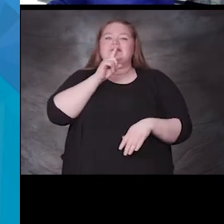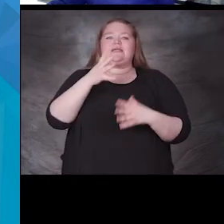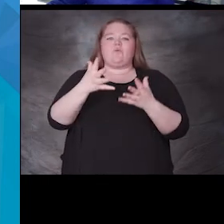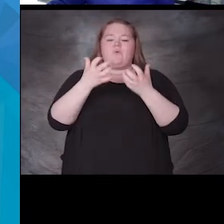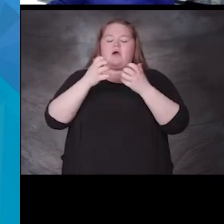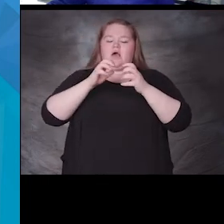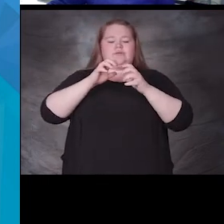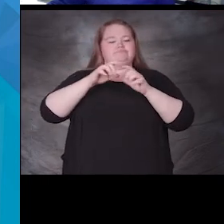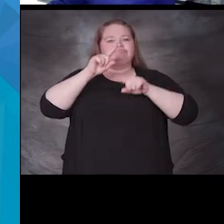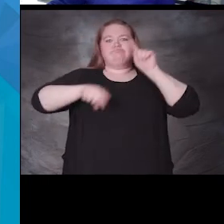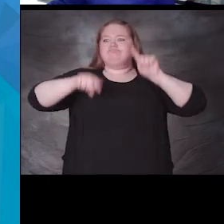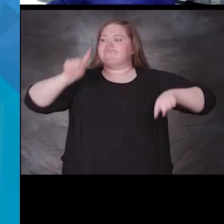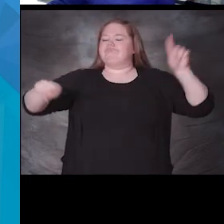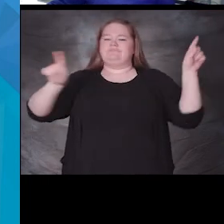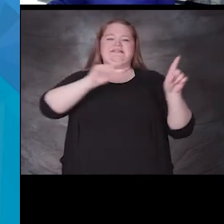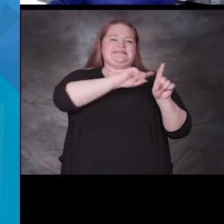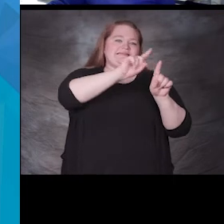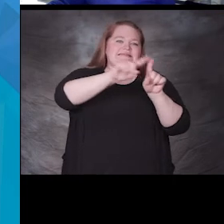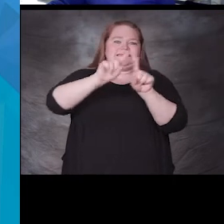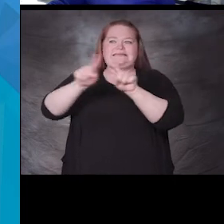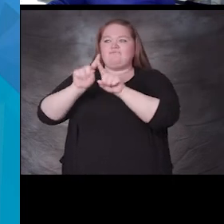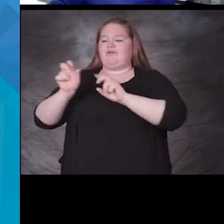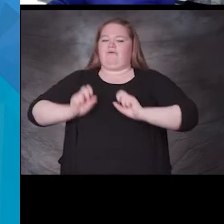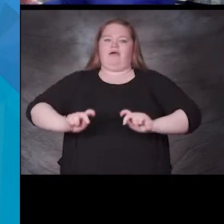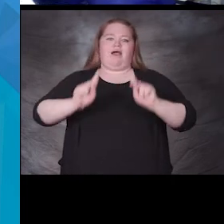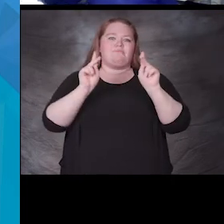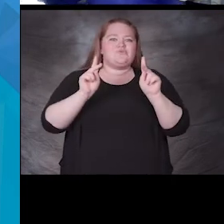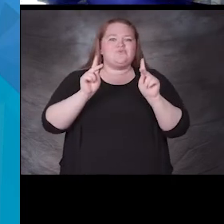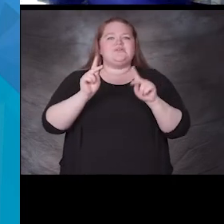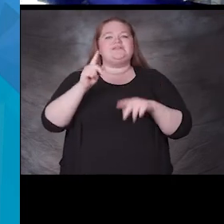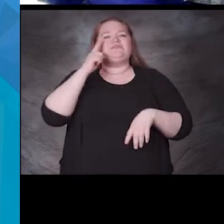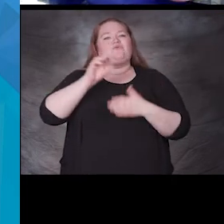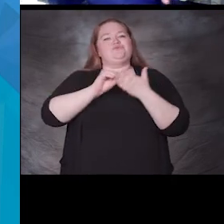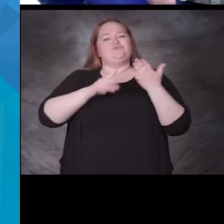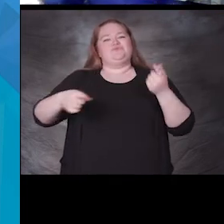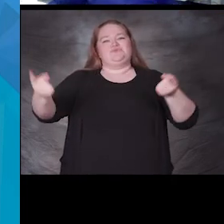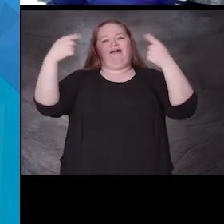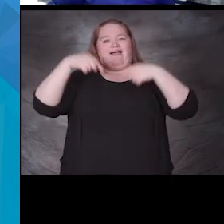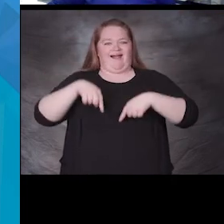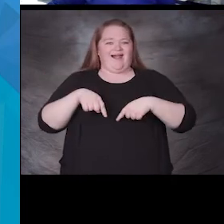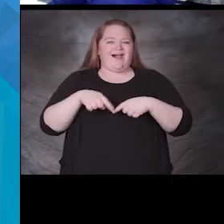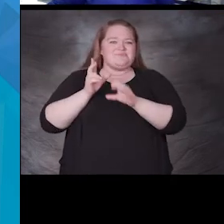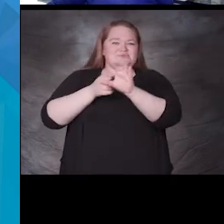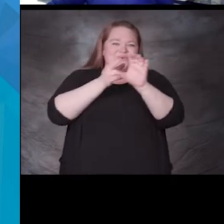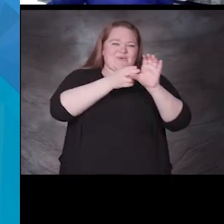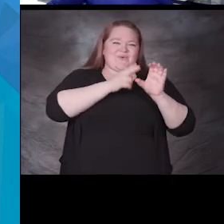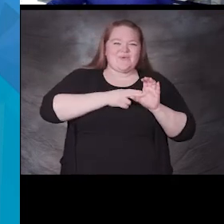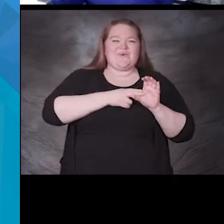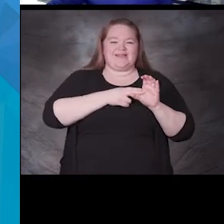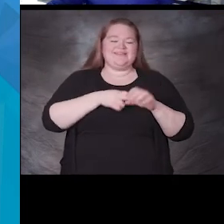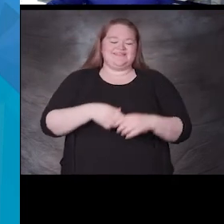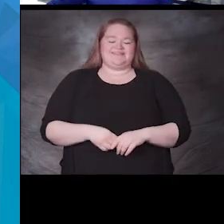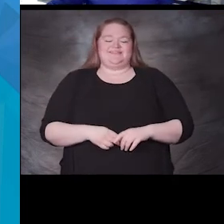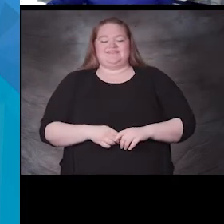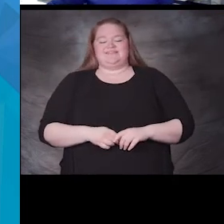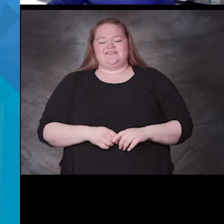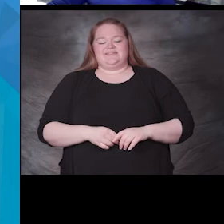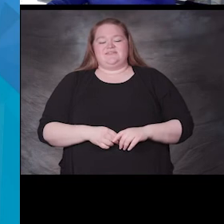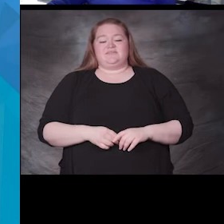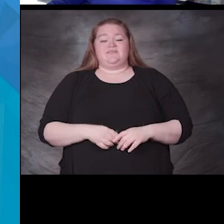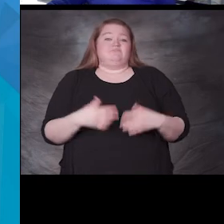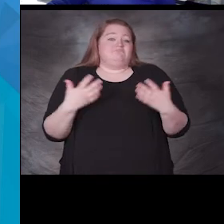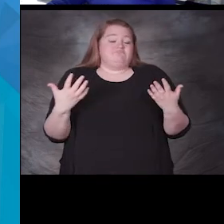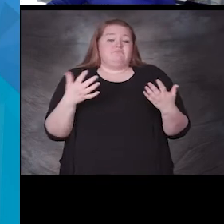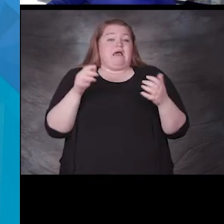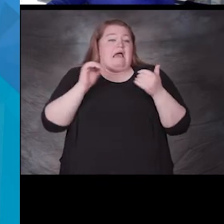the after school experience with many different very various things so your students have options and that can be